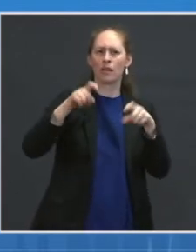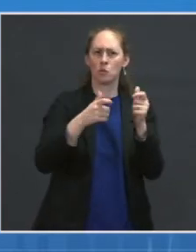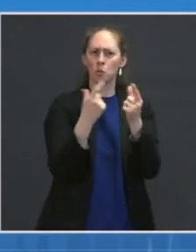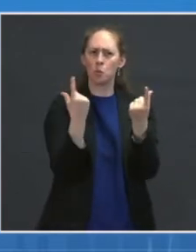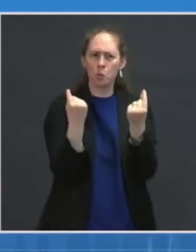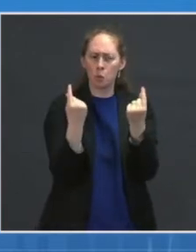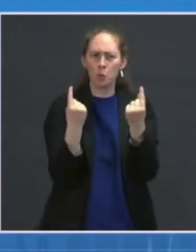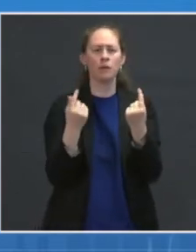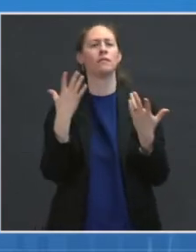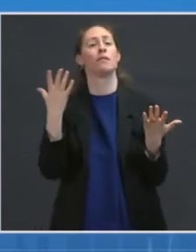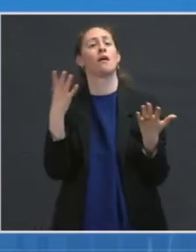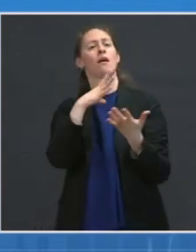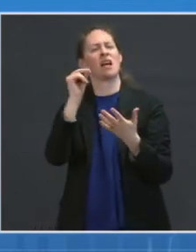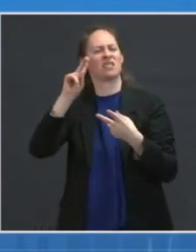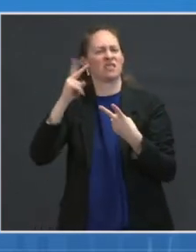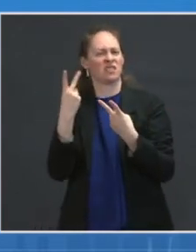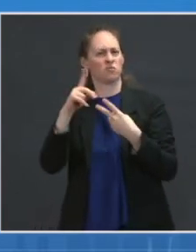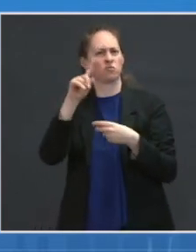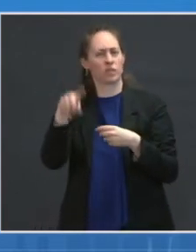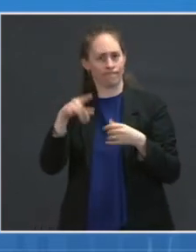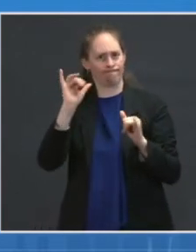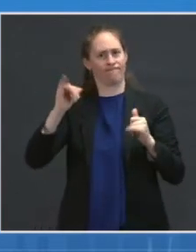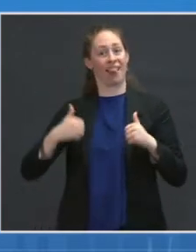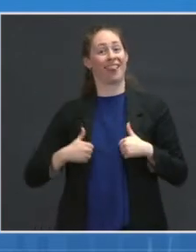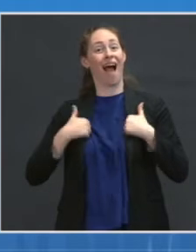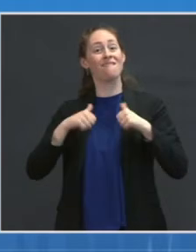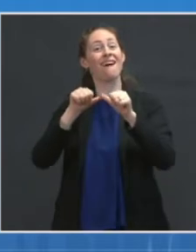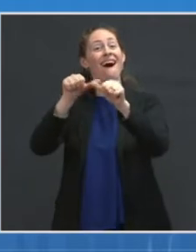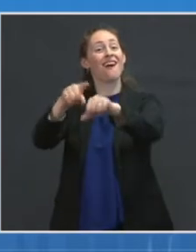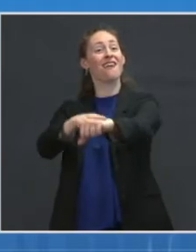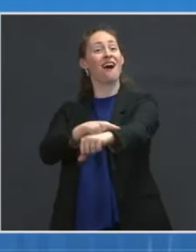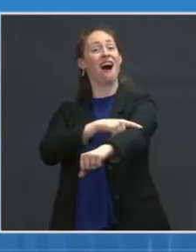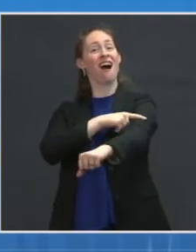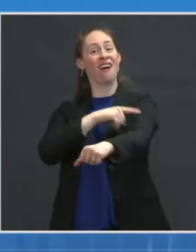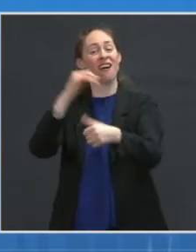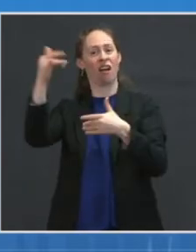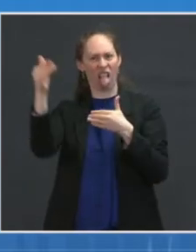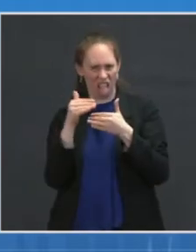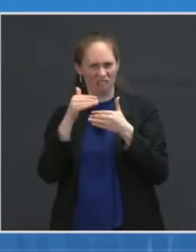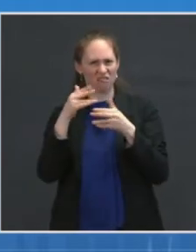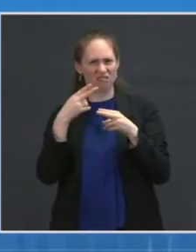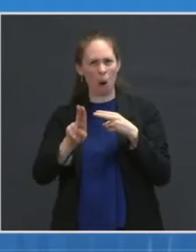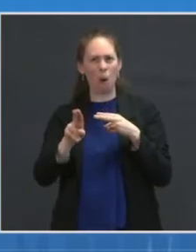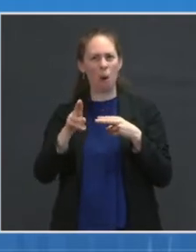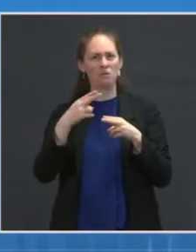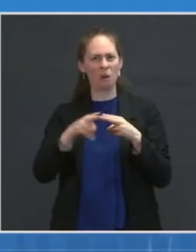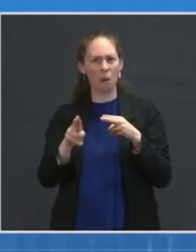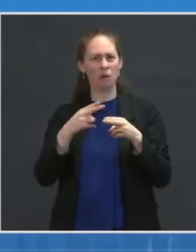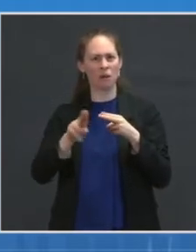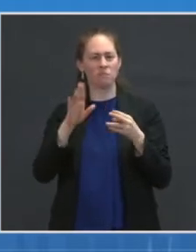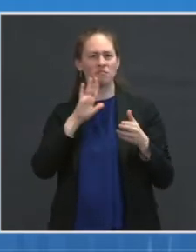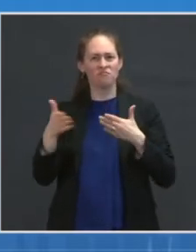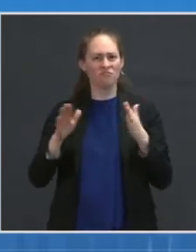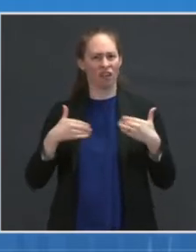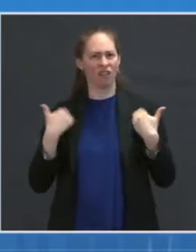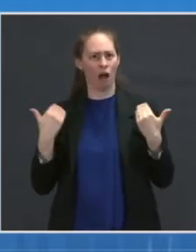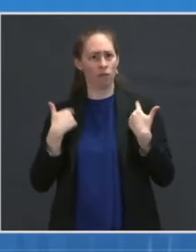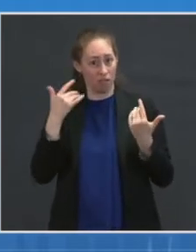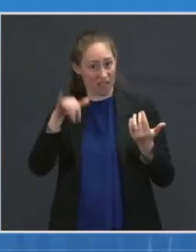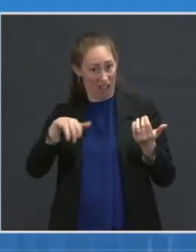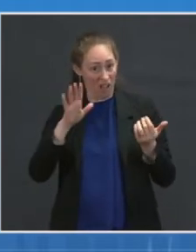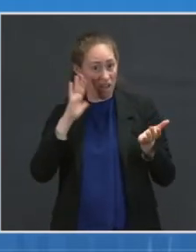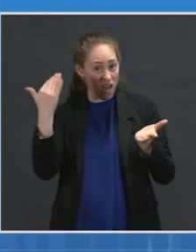change in life expectancy is. Do we expect it to bounce back? Will it go to or and what will it take, if at all, for it to go back up?